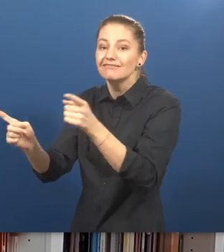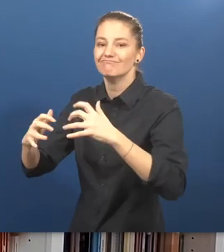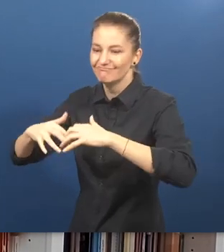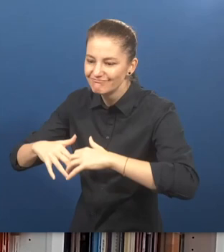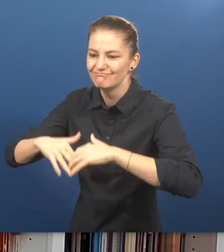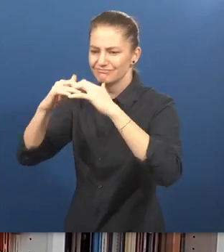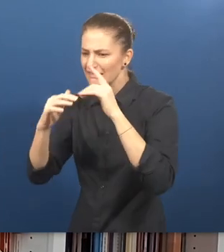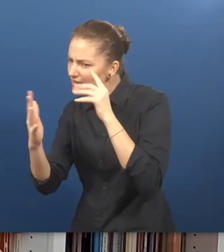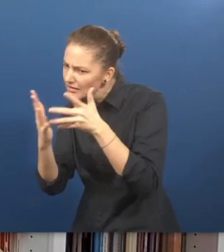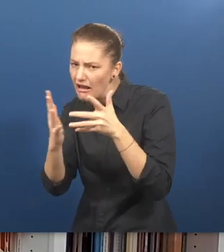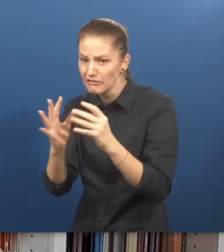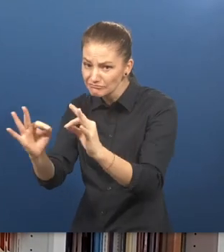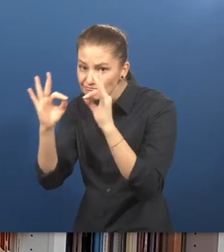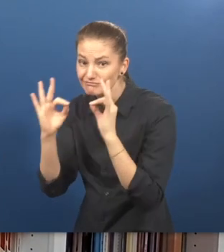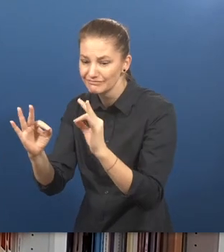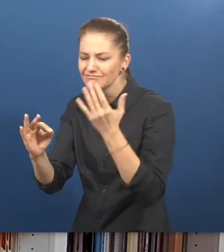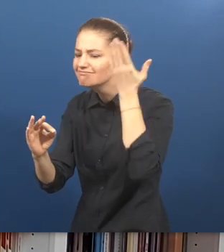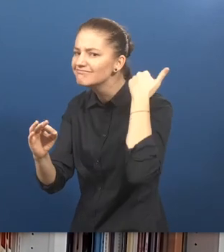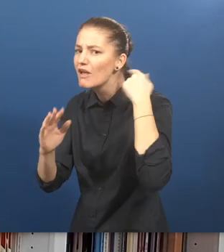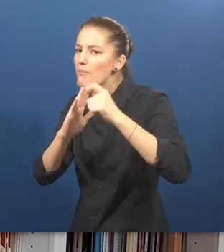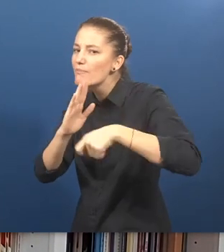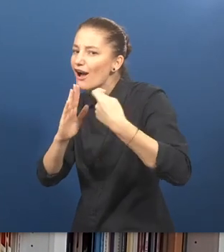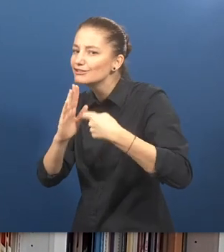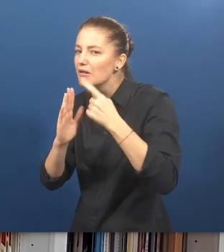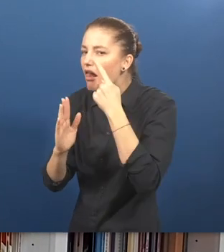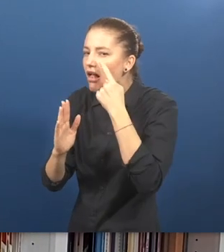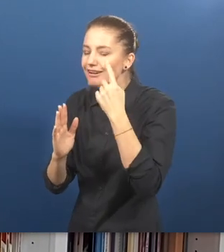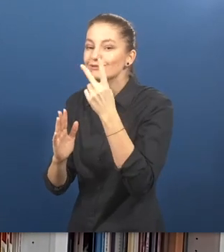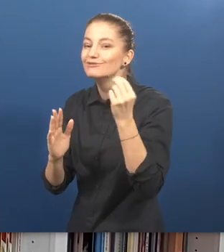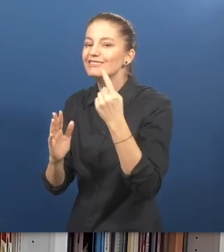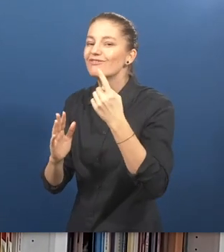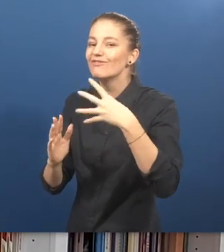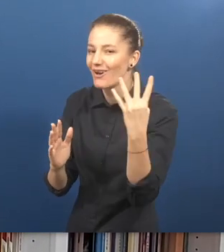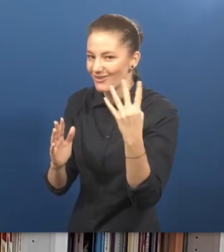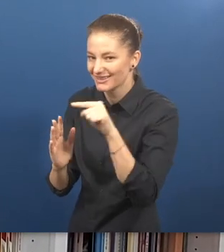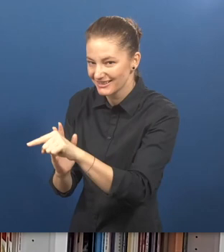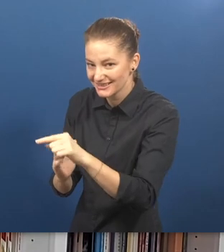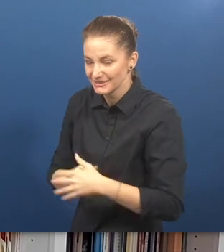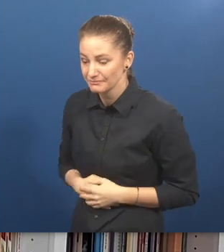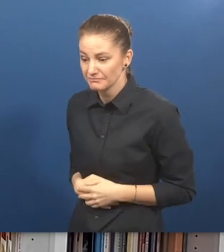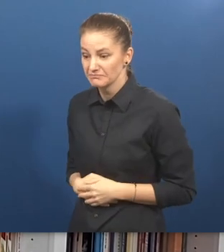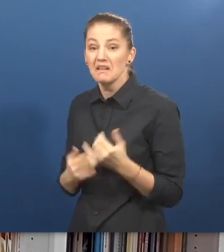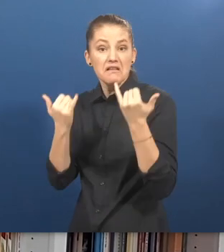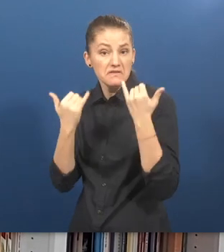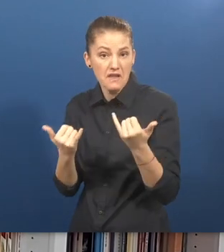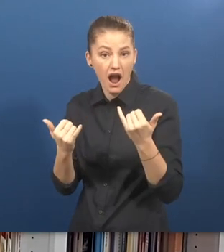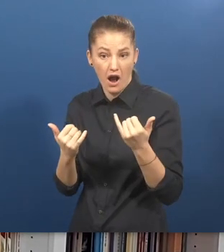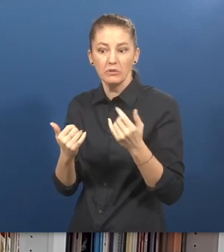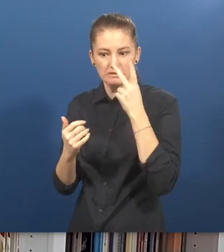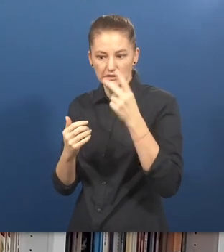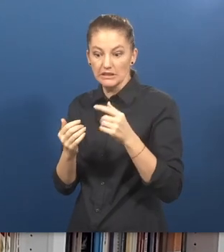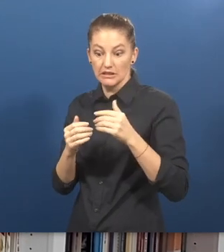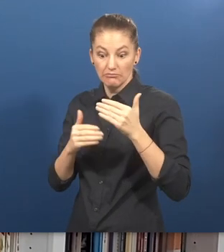in persons with disabilities through a pilot project in 2014. Now has